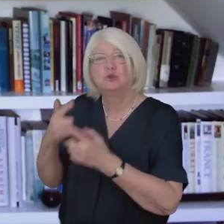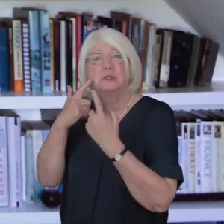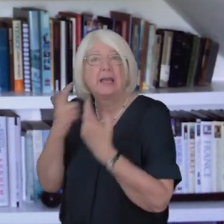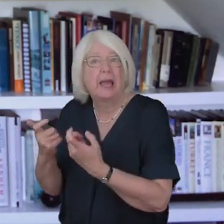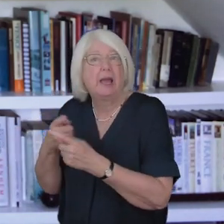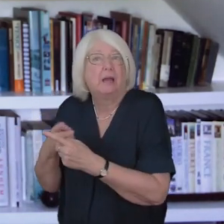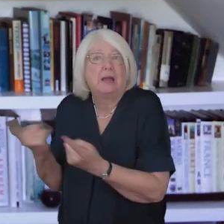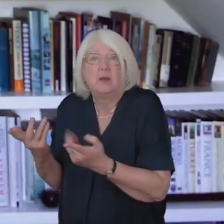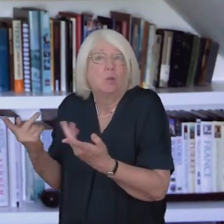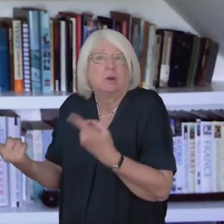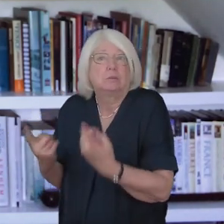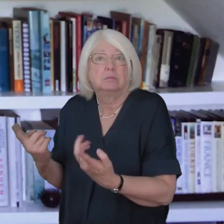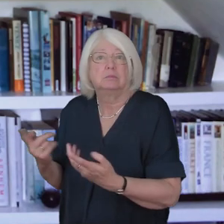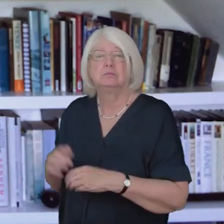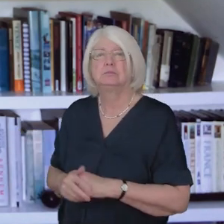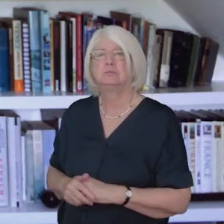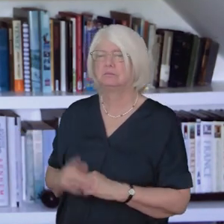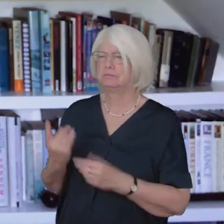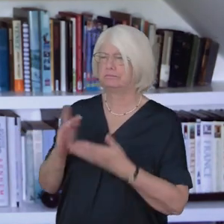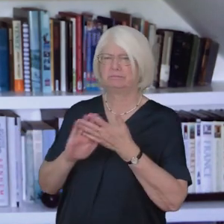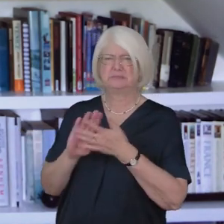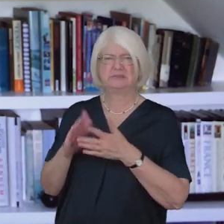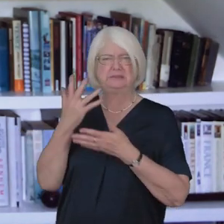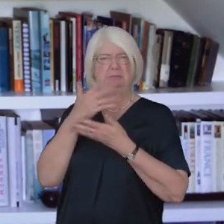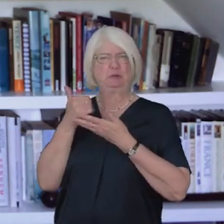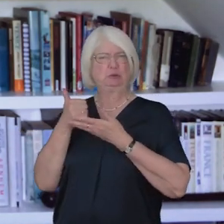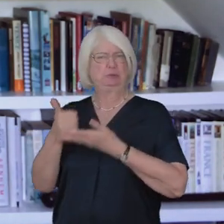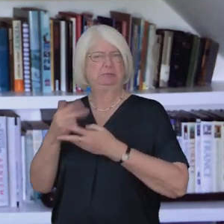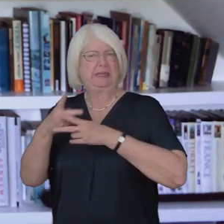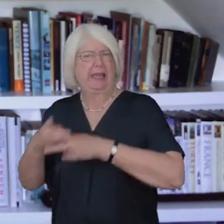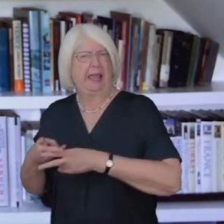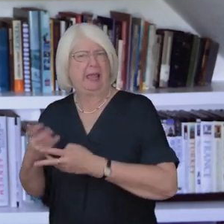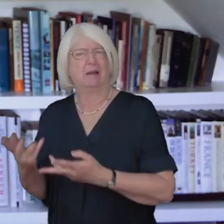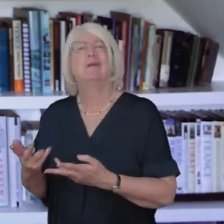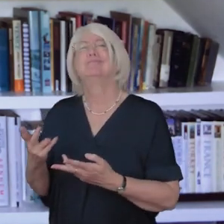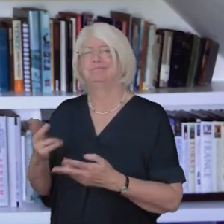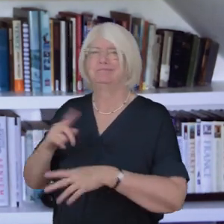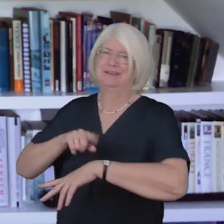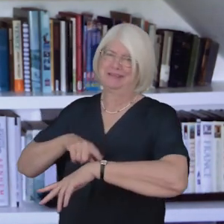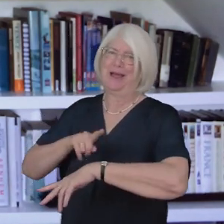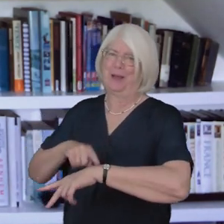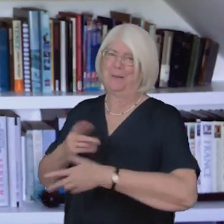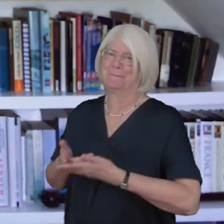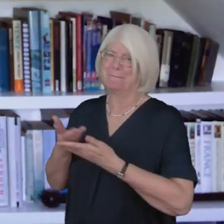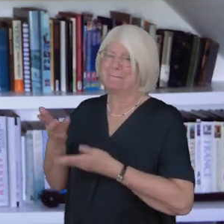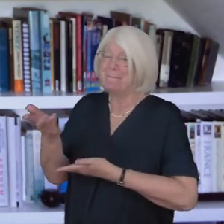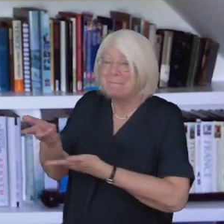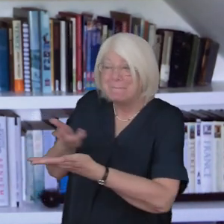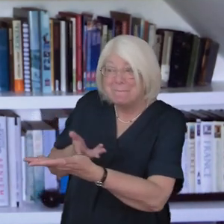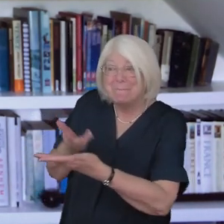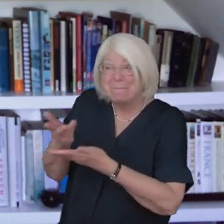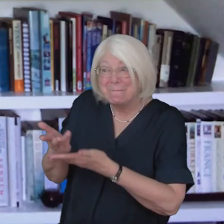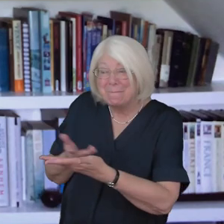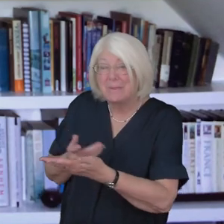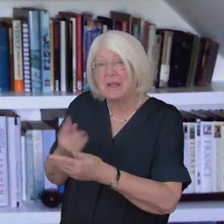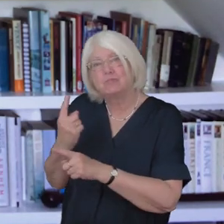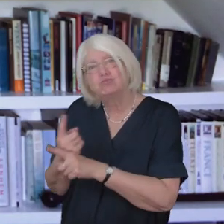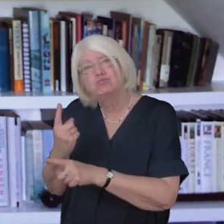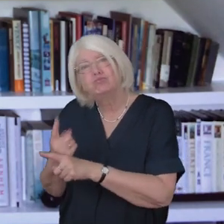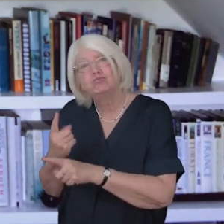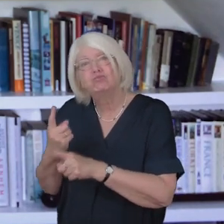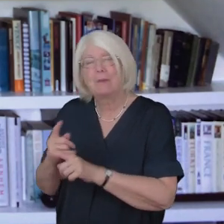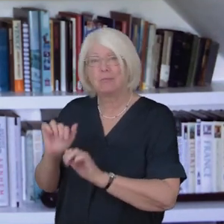independently what we mean by spiritual care is offering time for people to talk about life's big